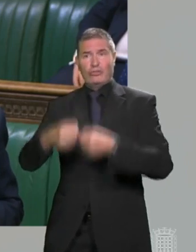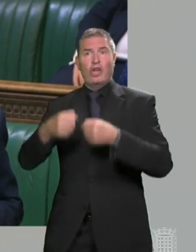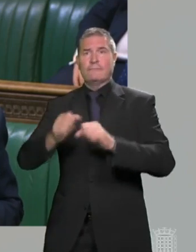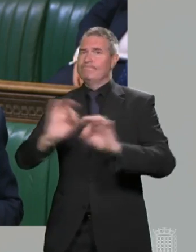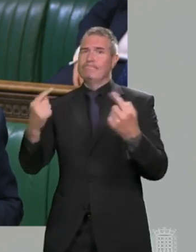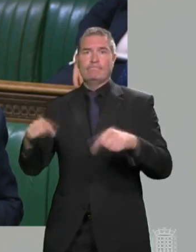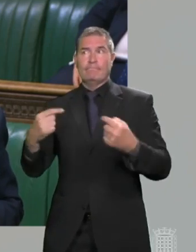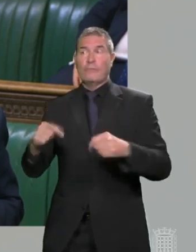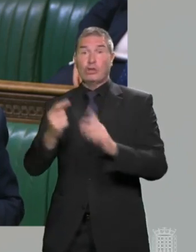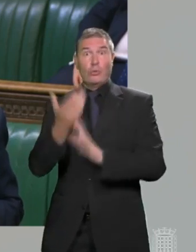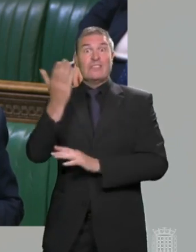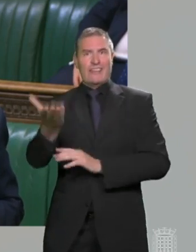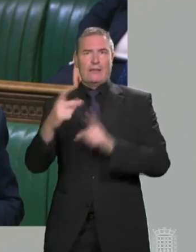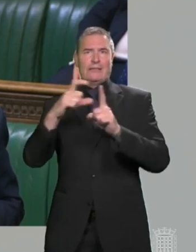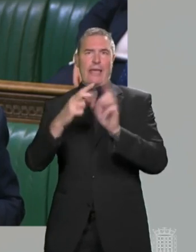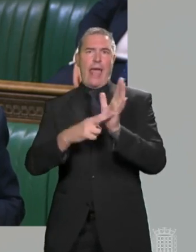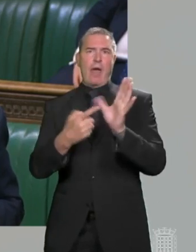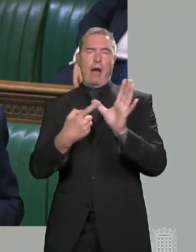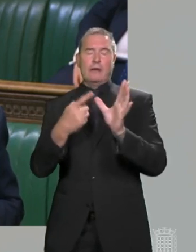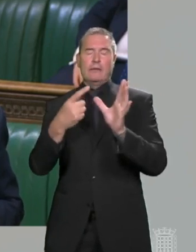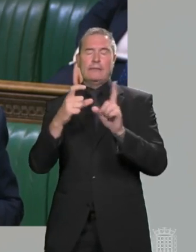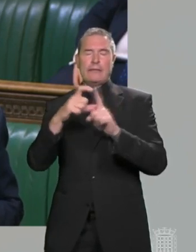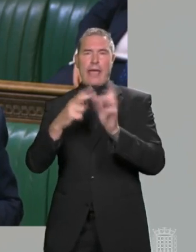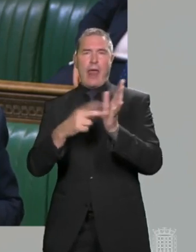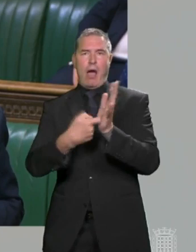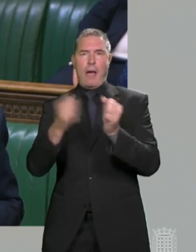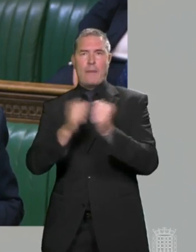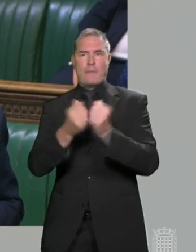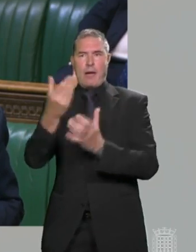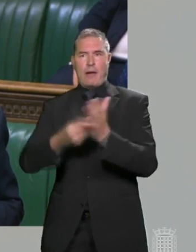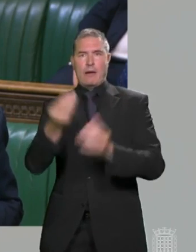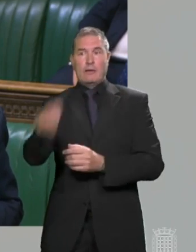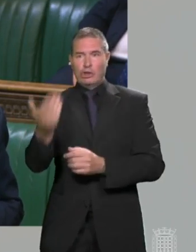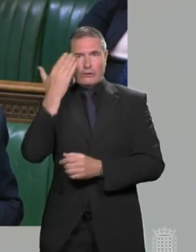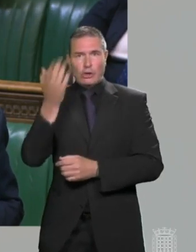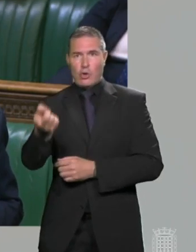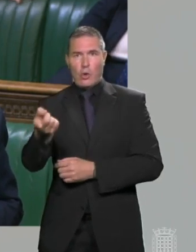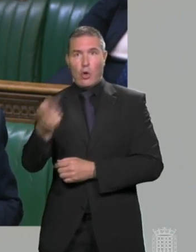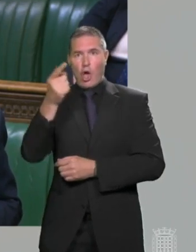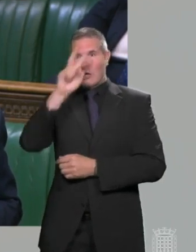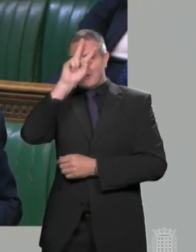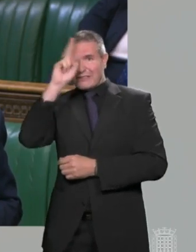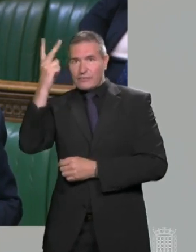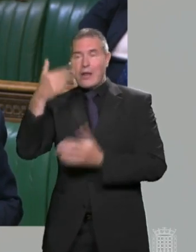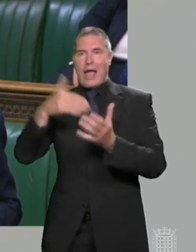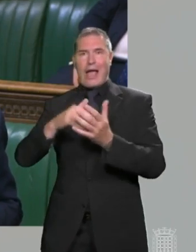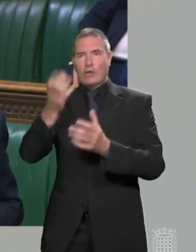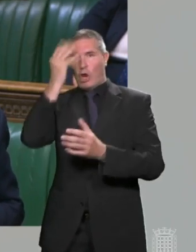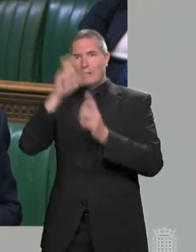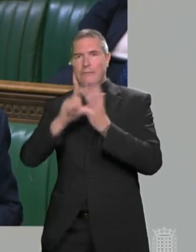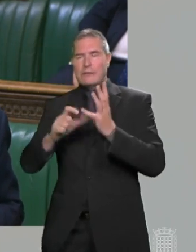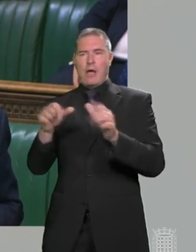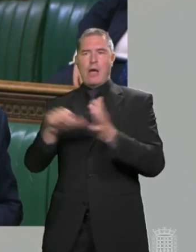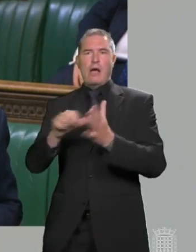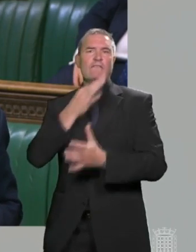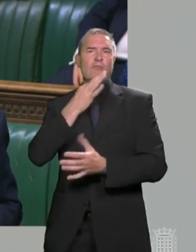said she was given a DNR without them knowing, and with her learning disabilities and schizophrenia stated as reasons. Does the Prime